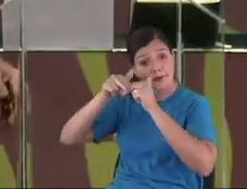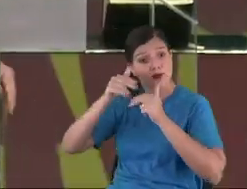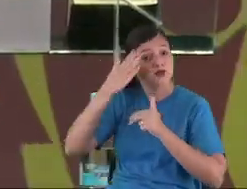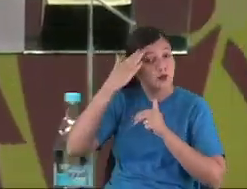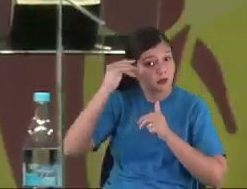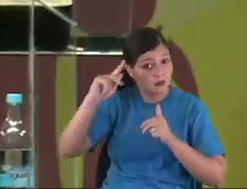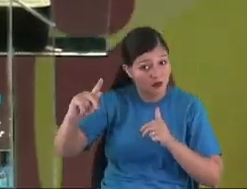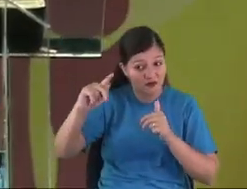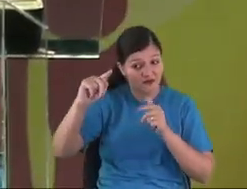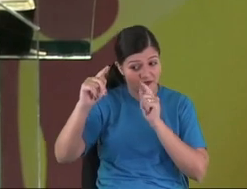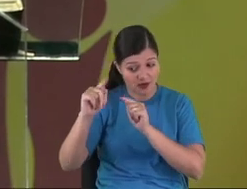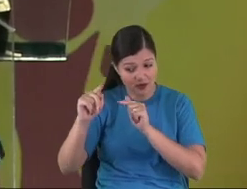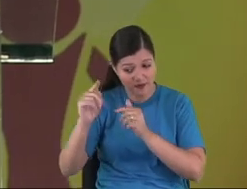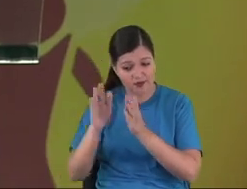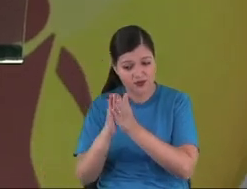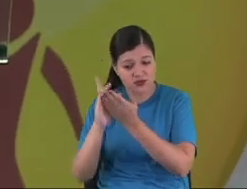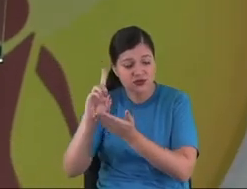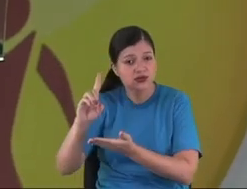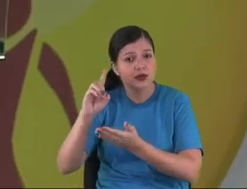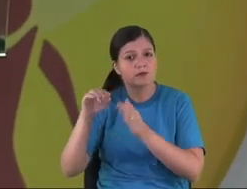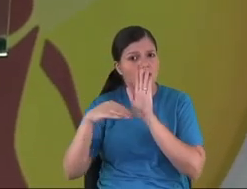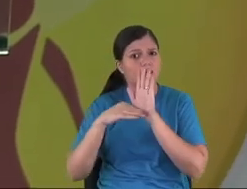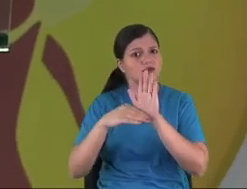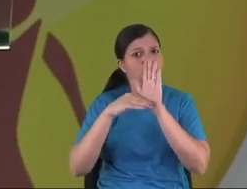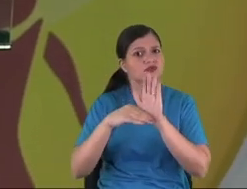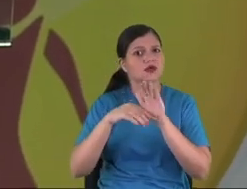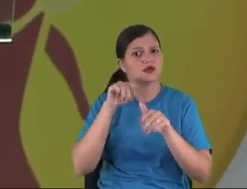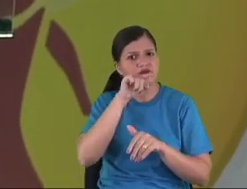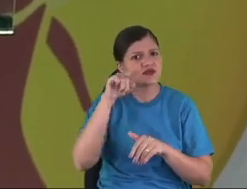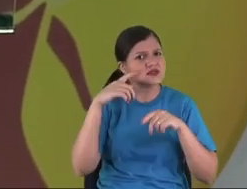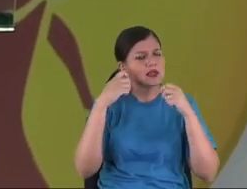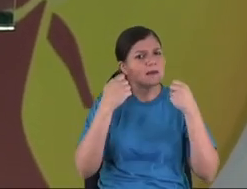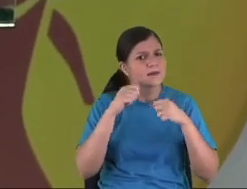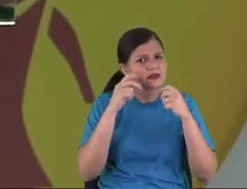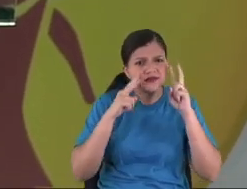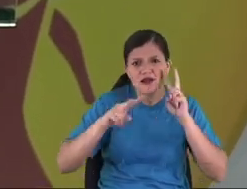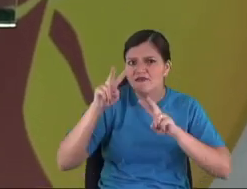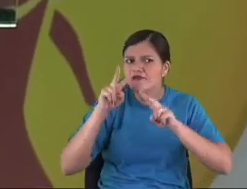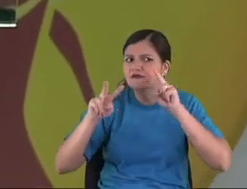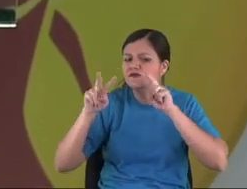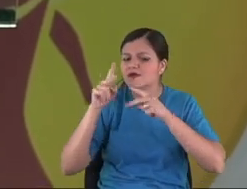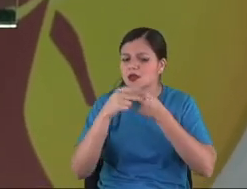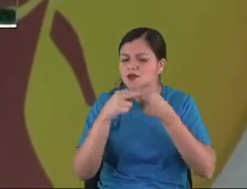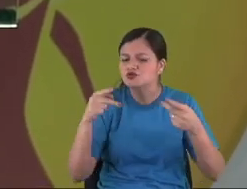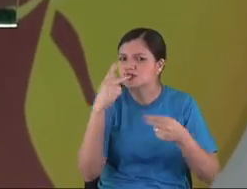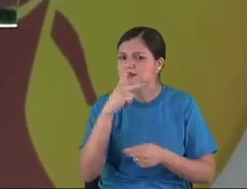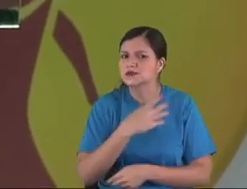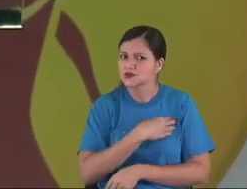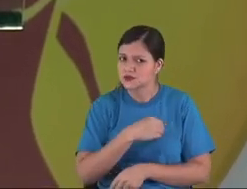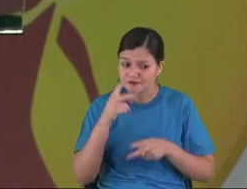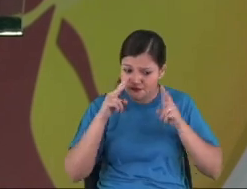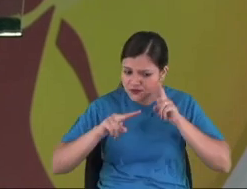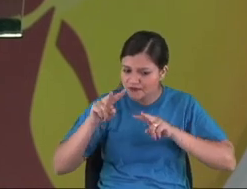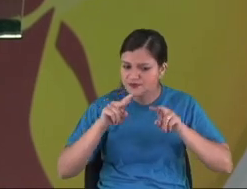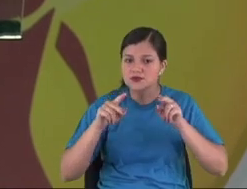is very, very important with that. You need to watch with... What your kids are watching, you need to watch together, how to help